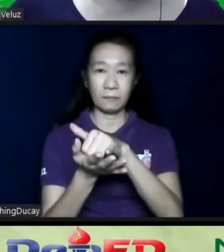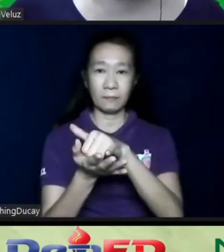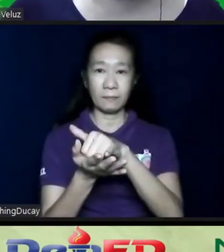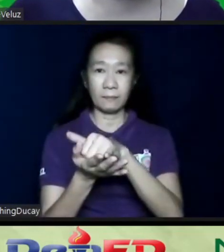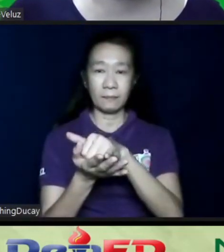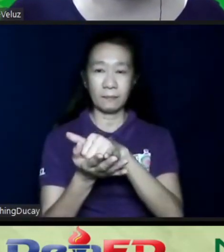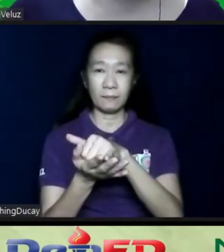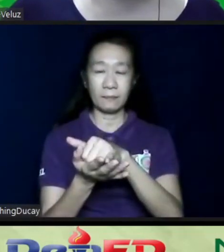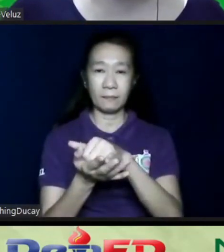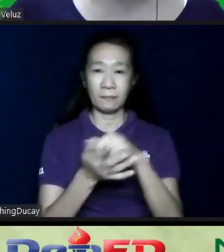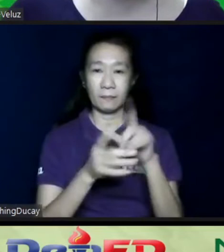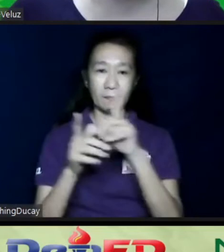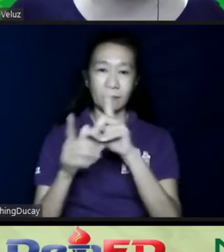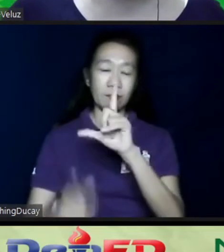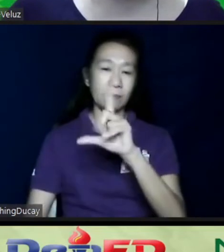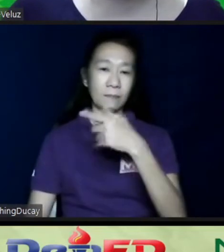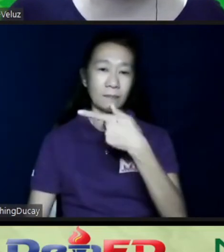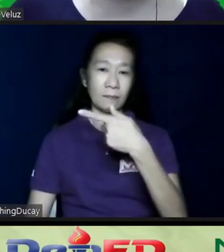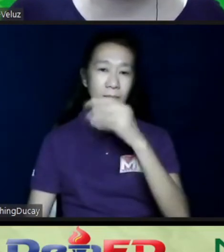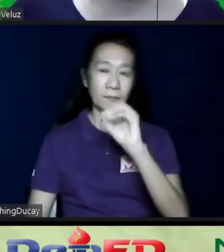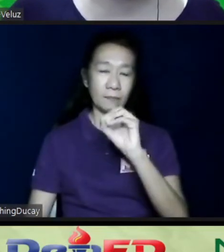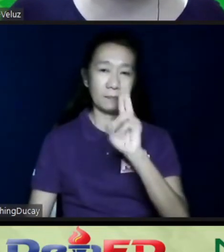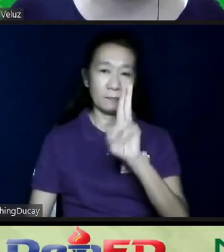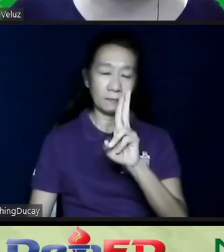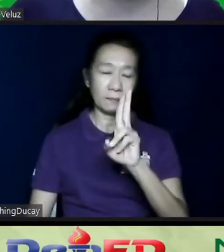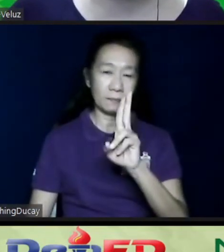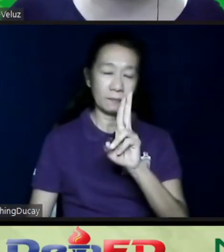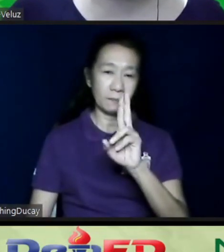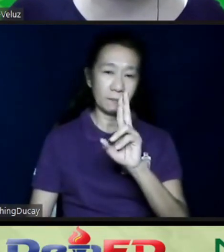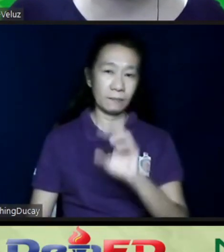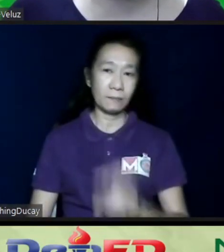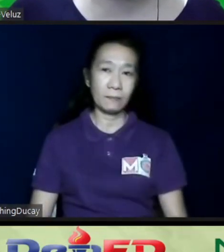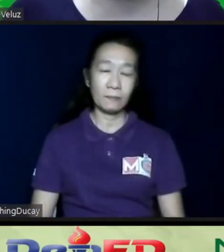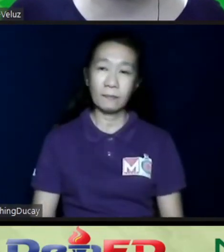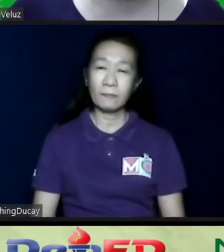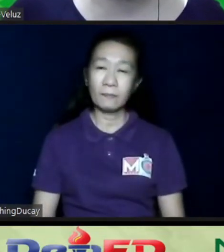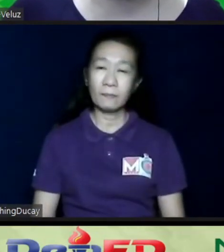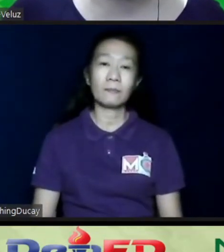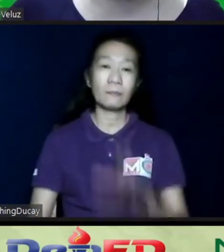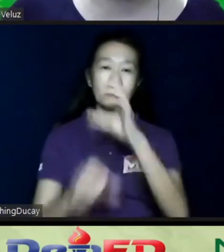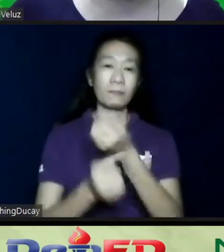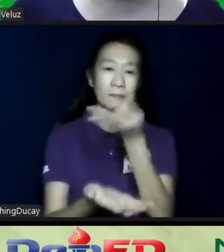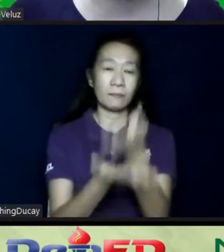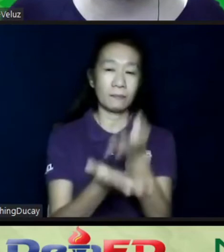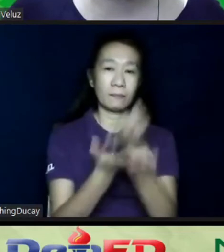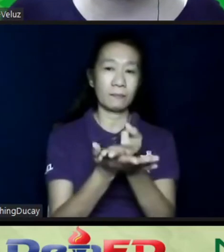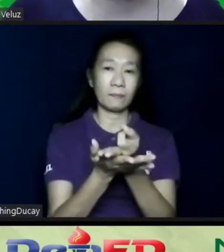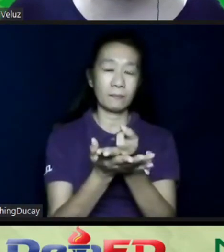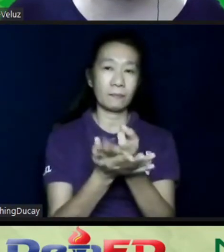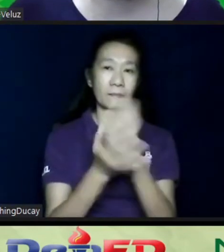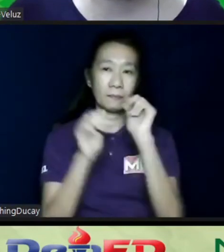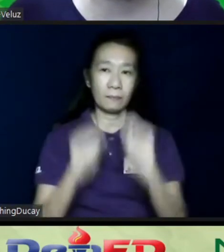local government will be able to source funding that could competitively